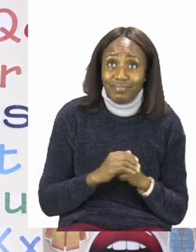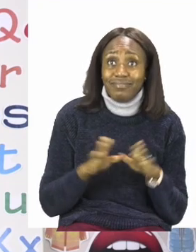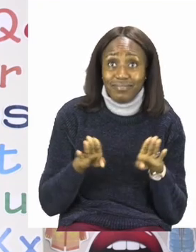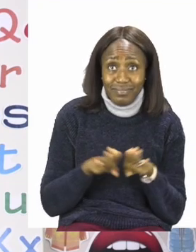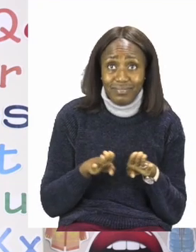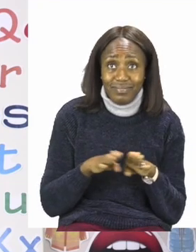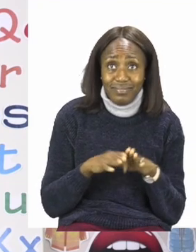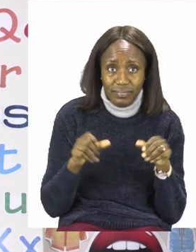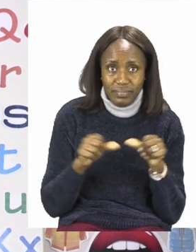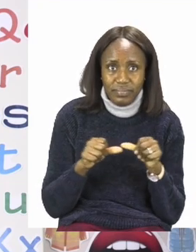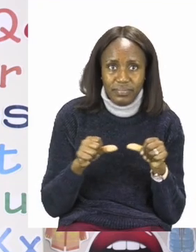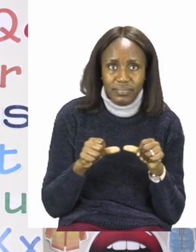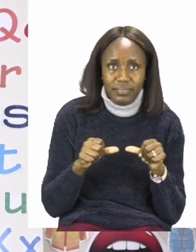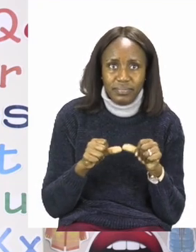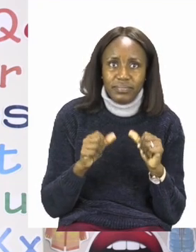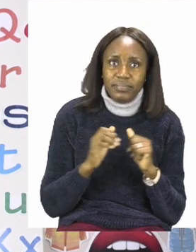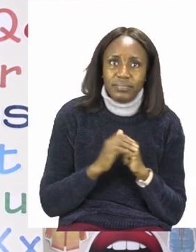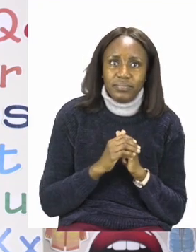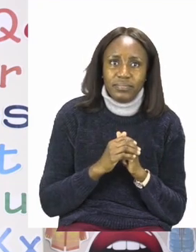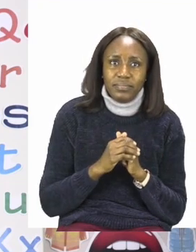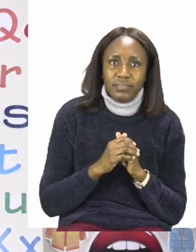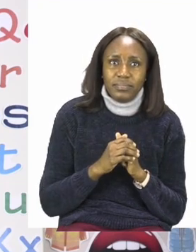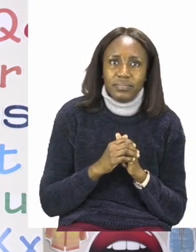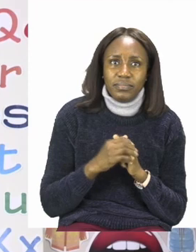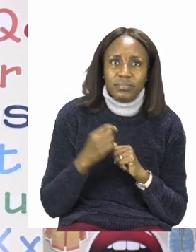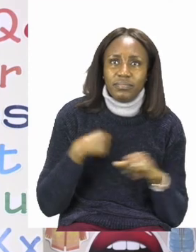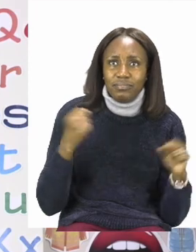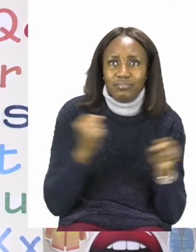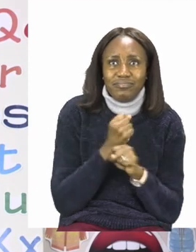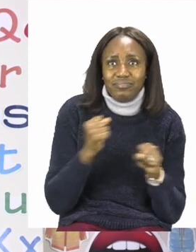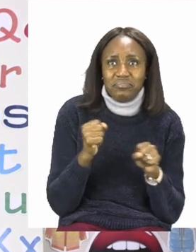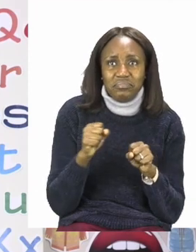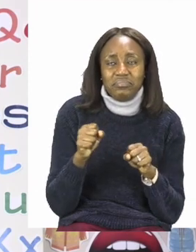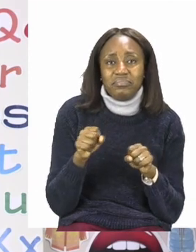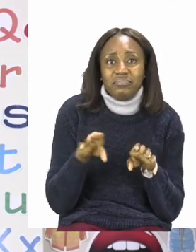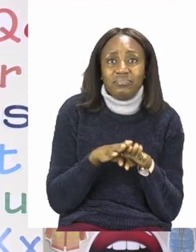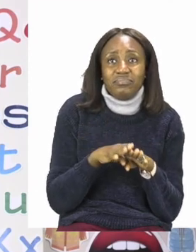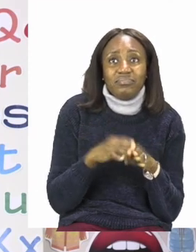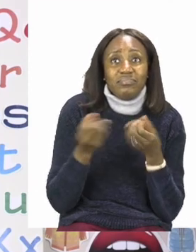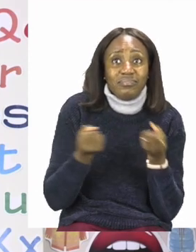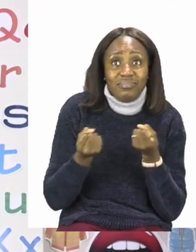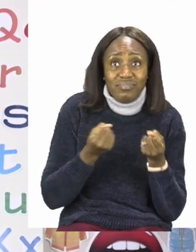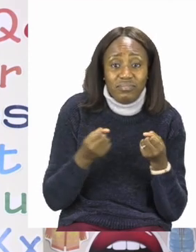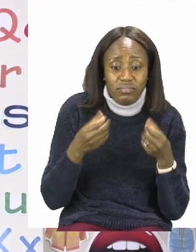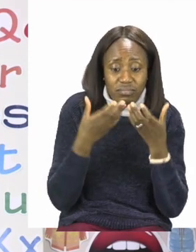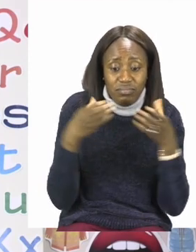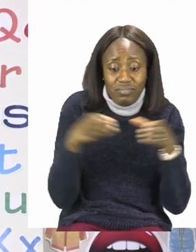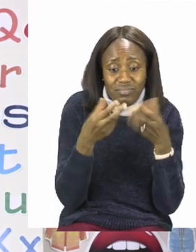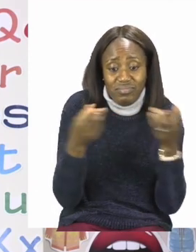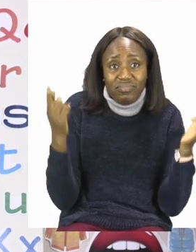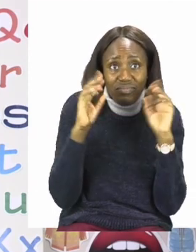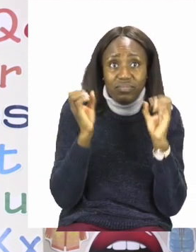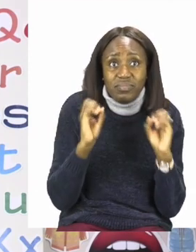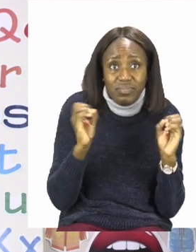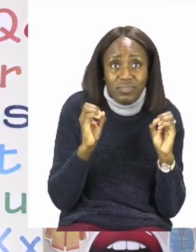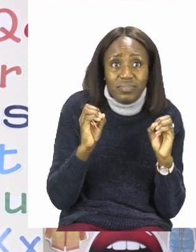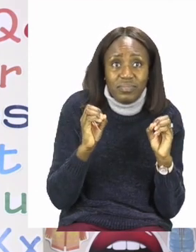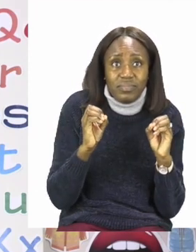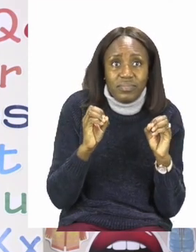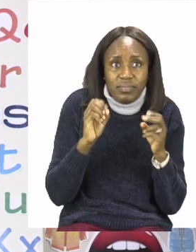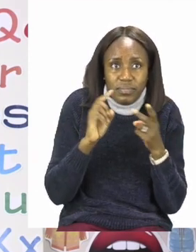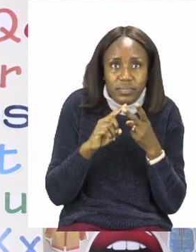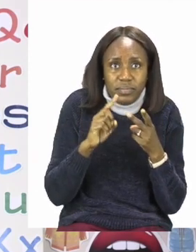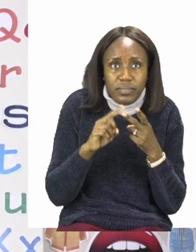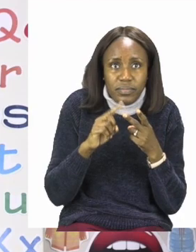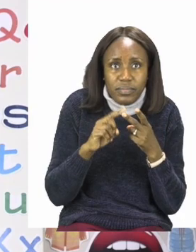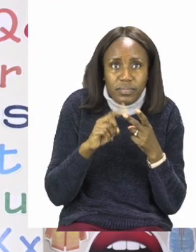your feet. I can't do it with the car because we don't have a car in the classroom. But what I can do is the second one where it's asking